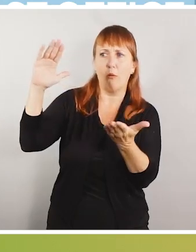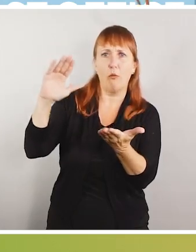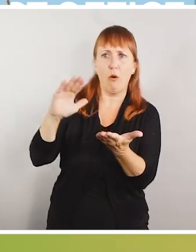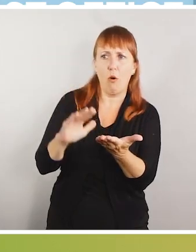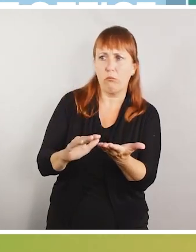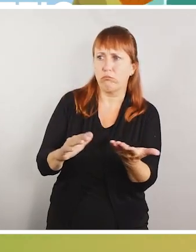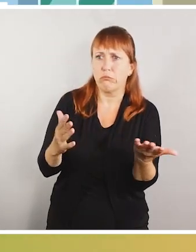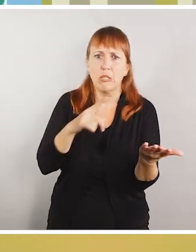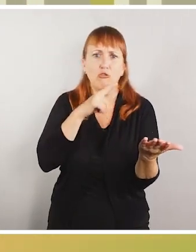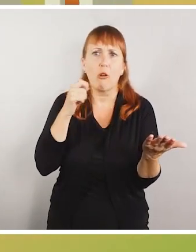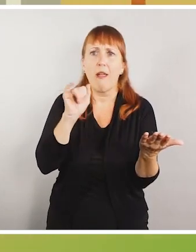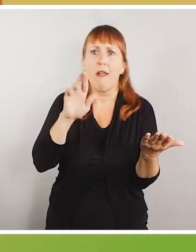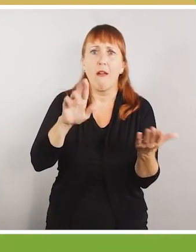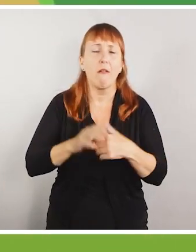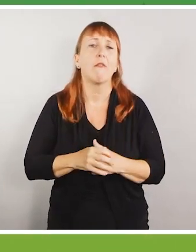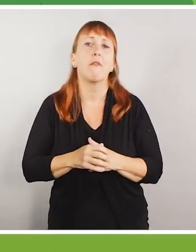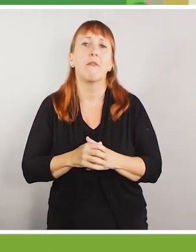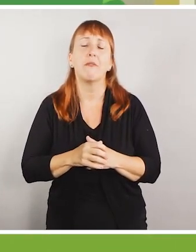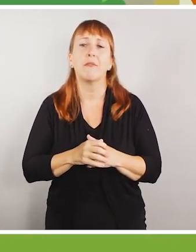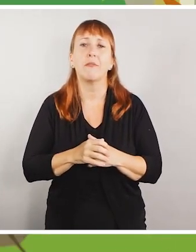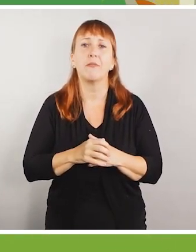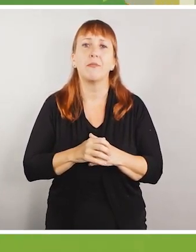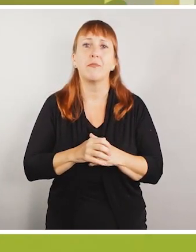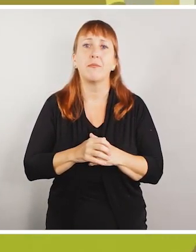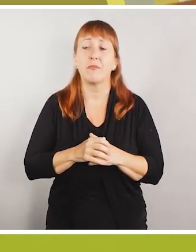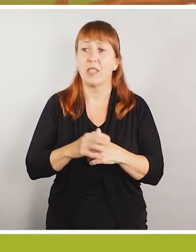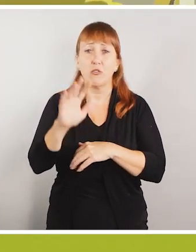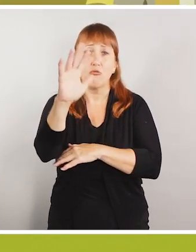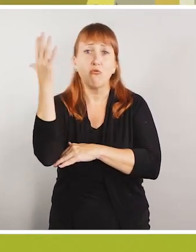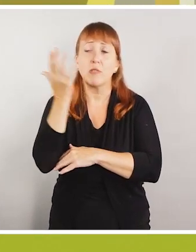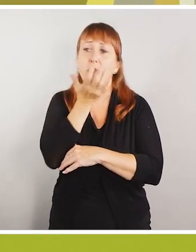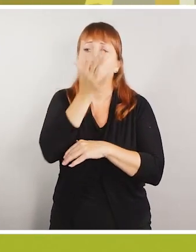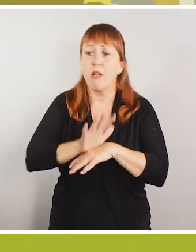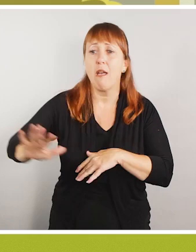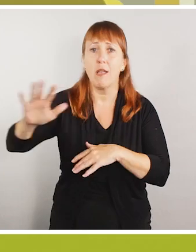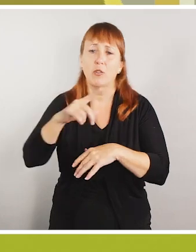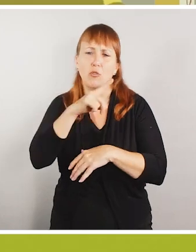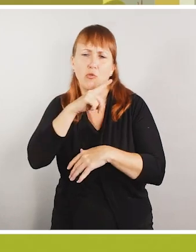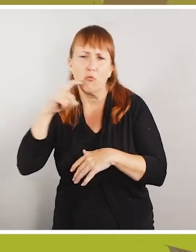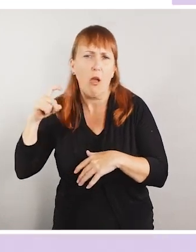dry vegetation,